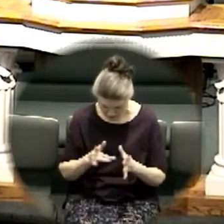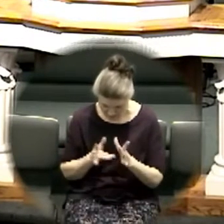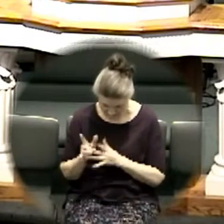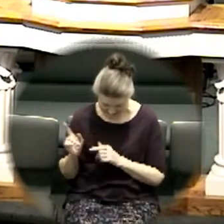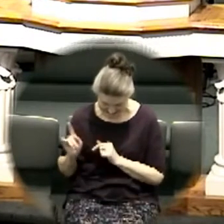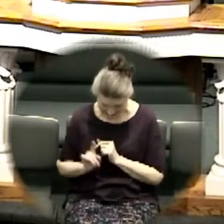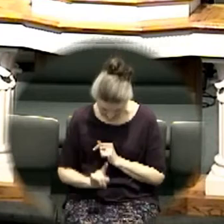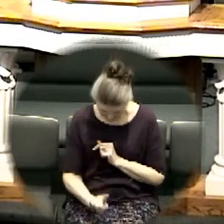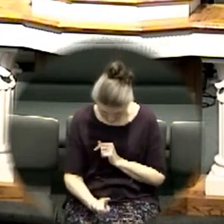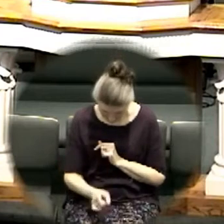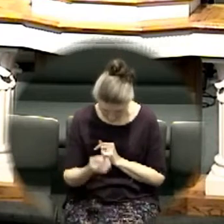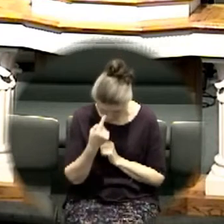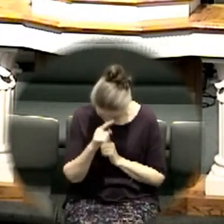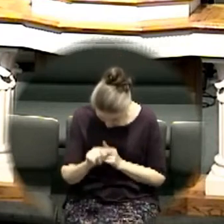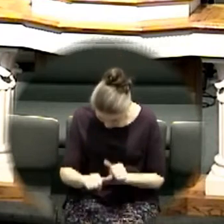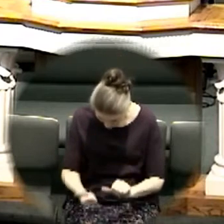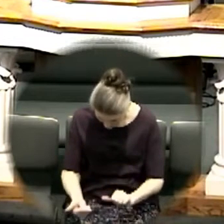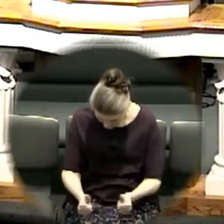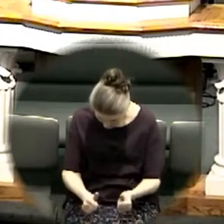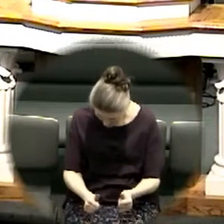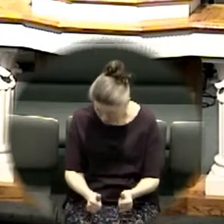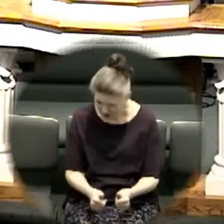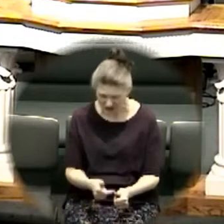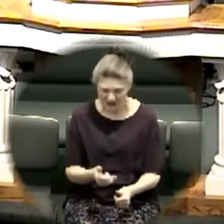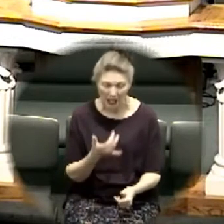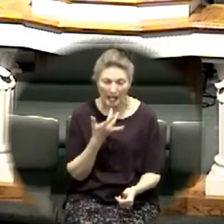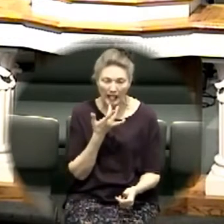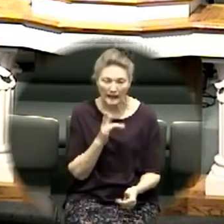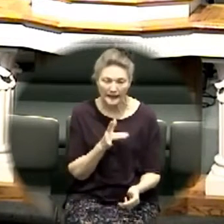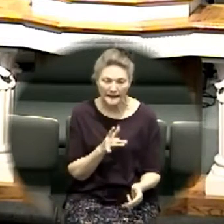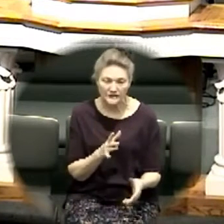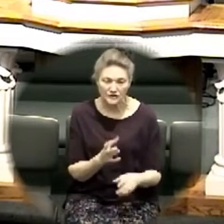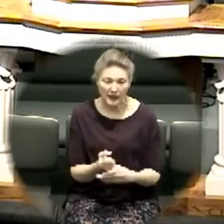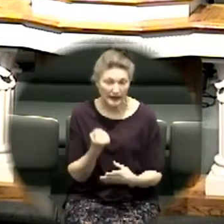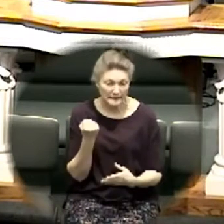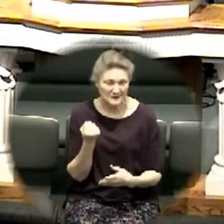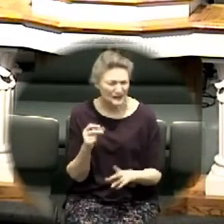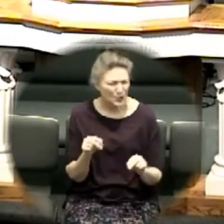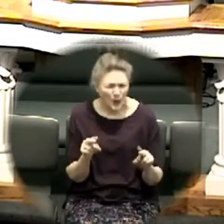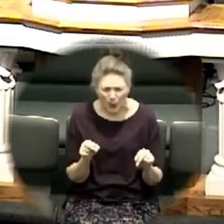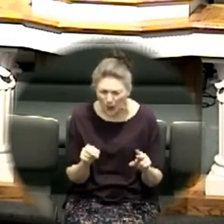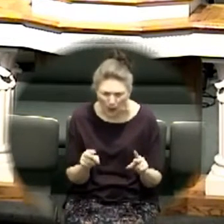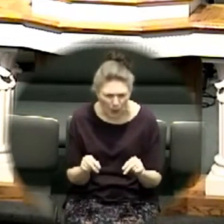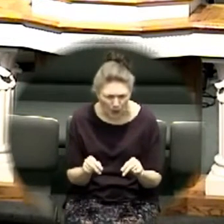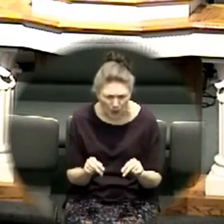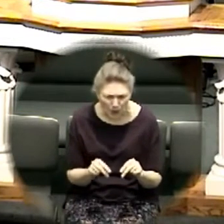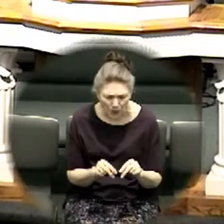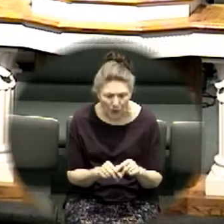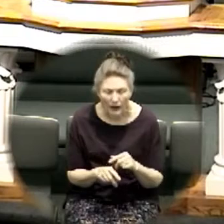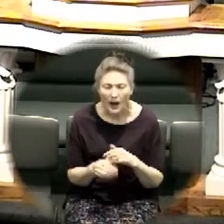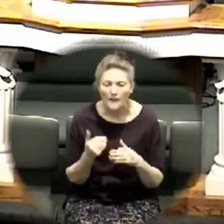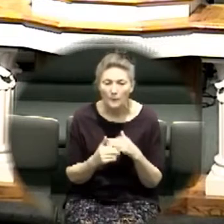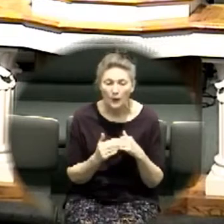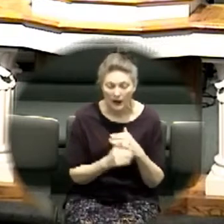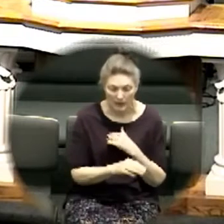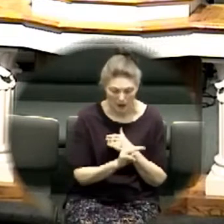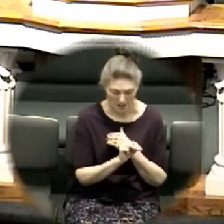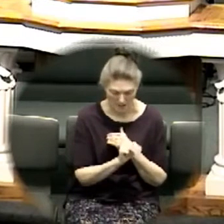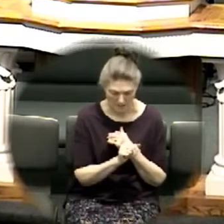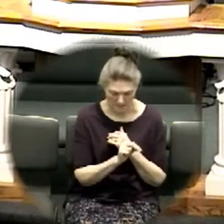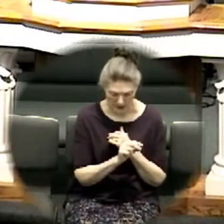the presence of God the law in our hearts manna the rod that was budded which is death to life